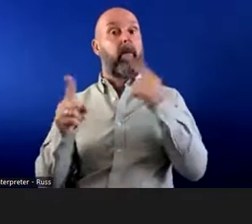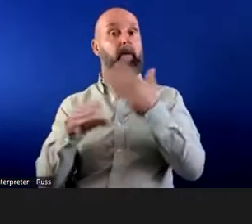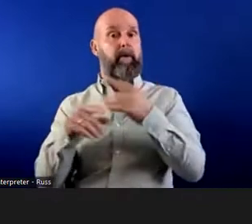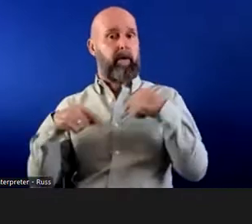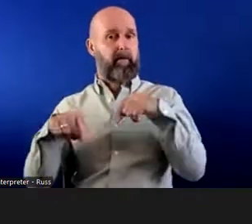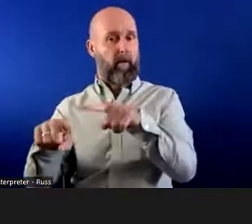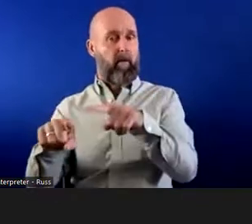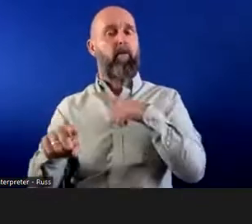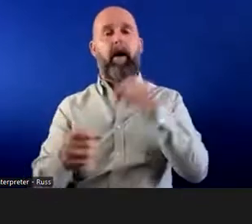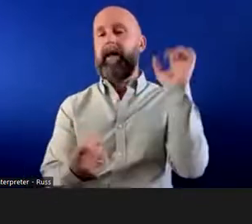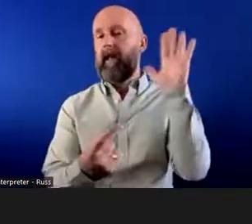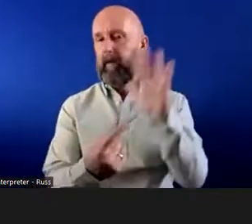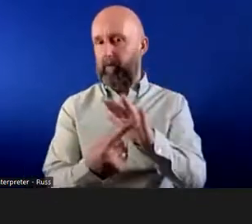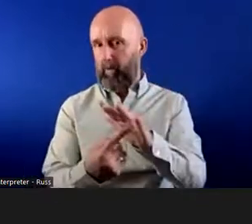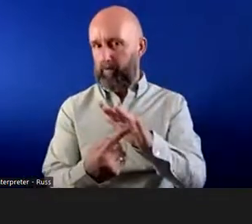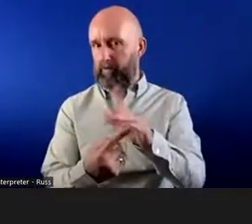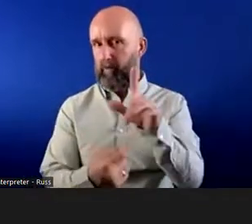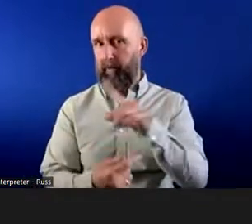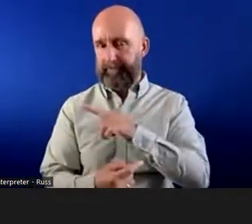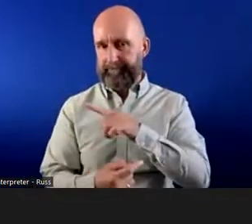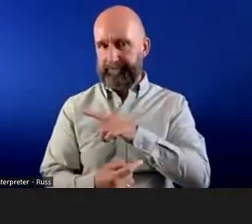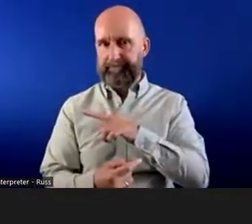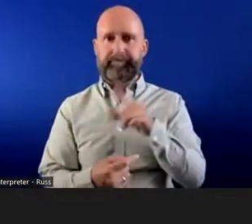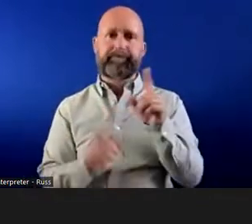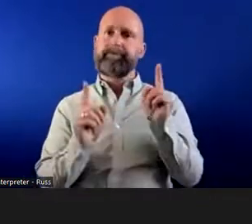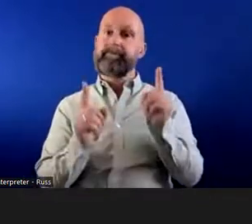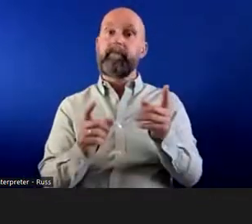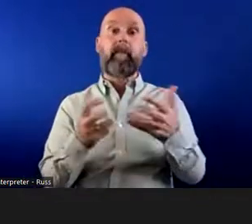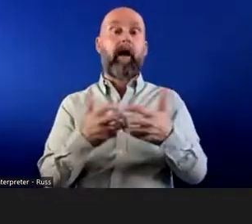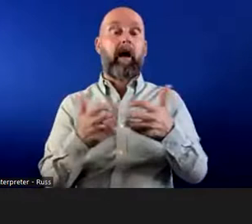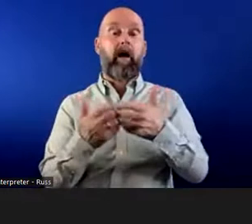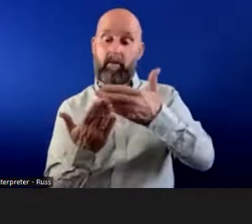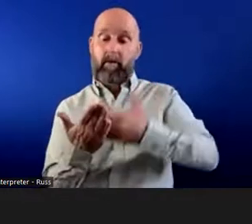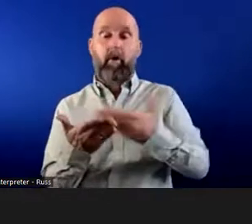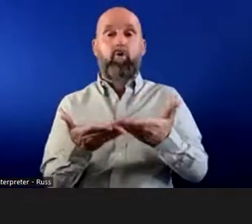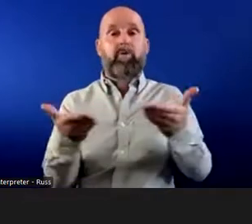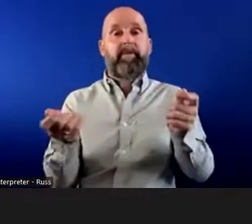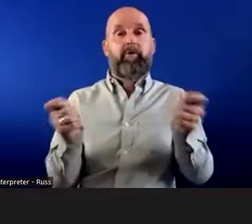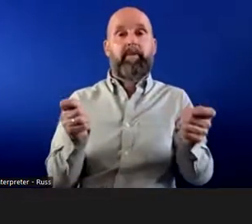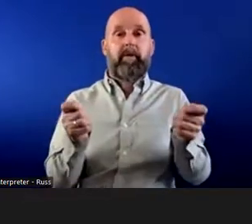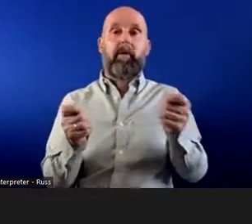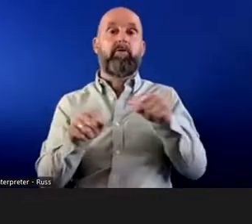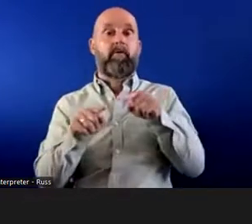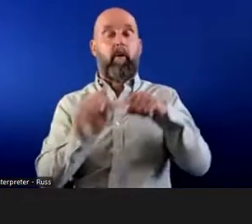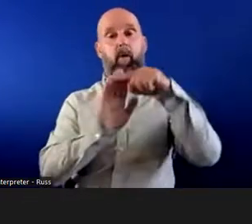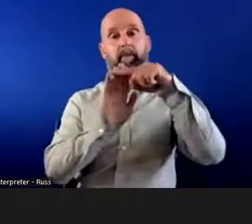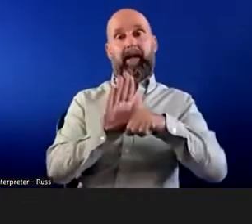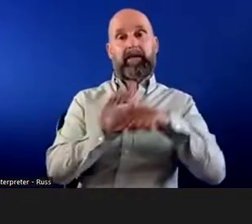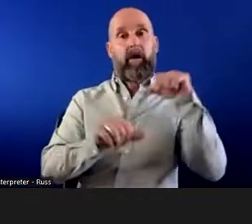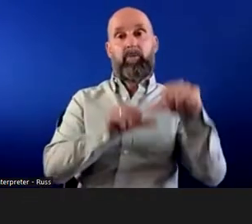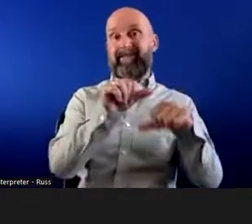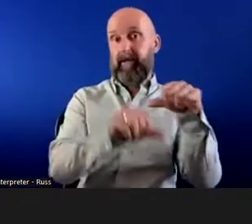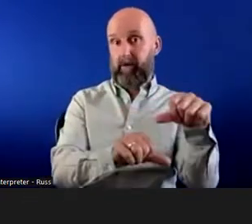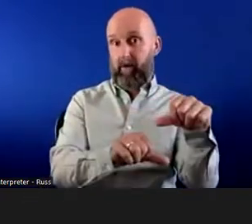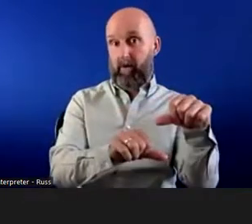this because it's really important in terms of implementing reasonable adjustments to a particular policy or procedure that you have.